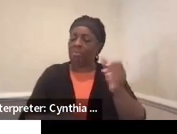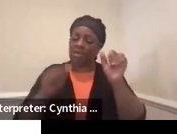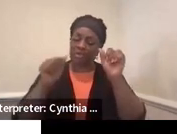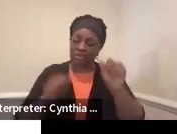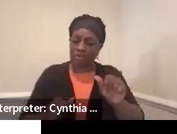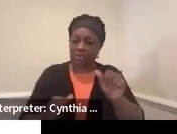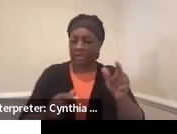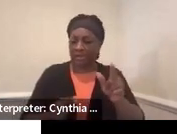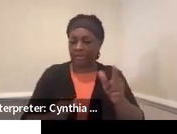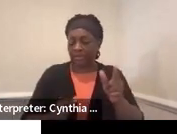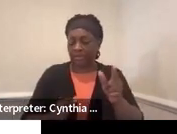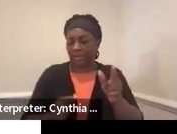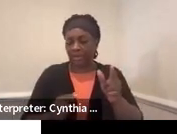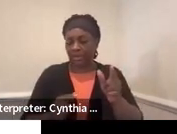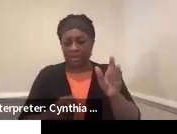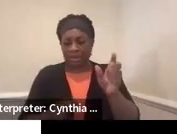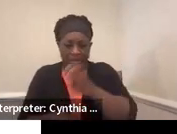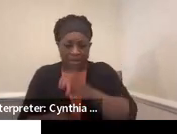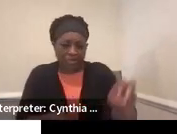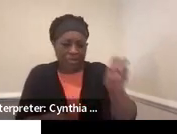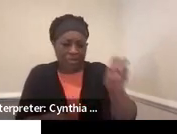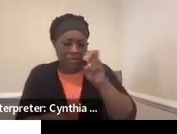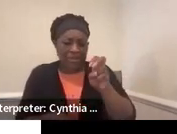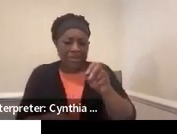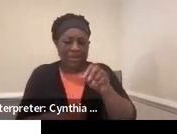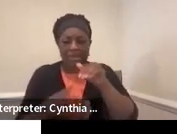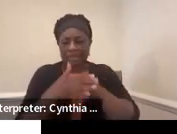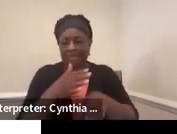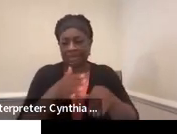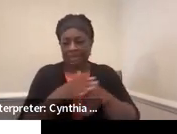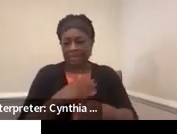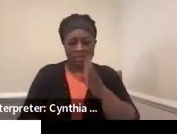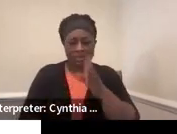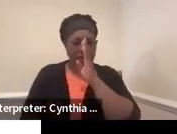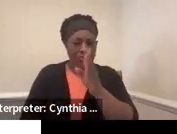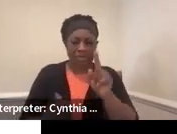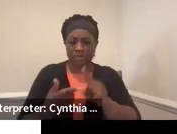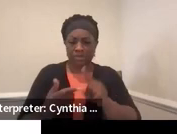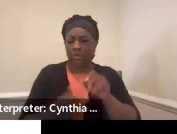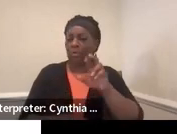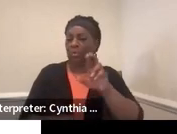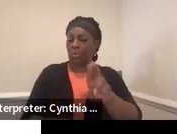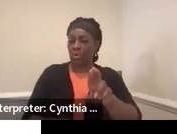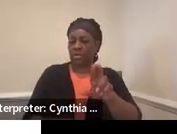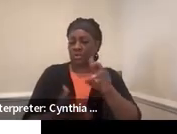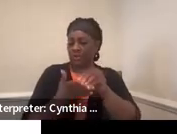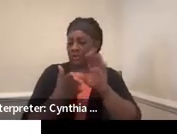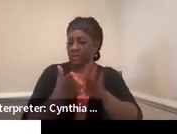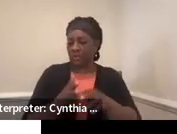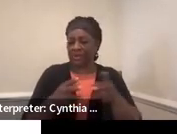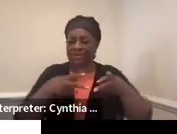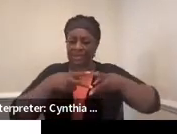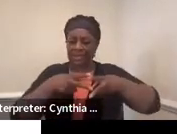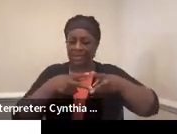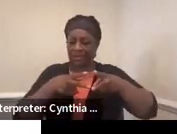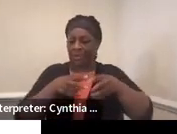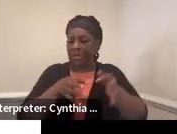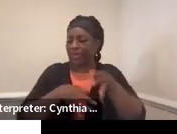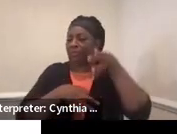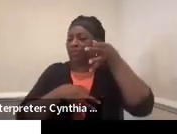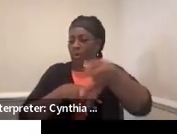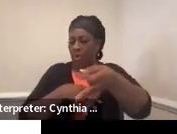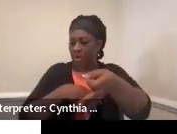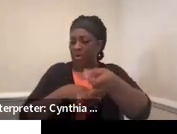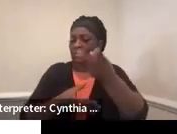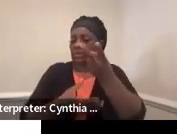actually have that transition assessment either sent directly to you or have it sent to the student to forward to you so that they